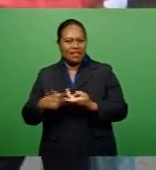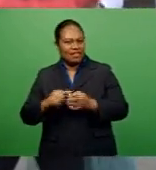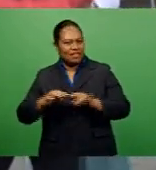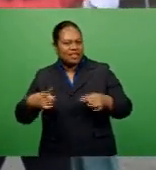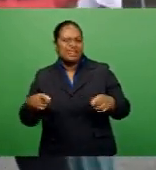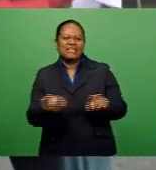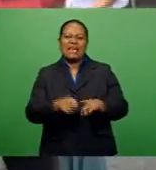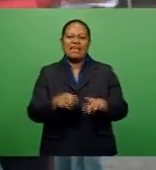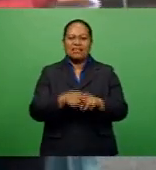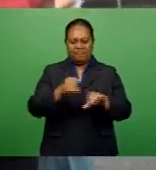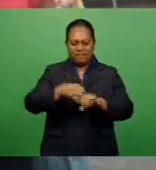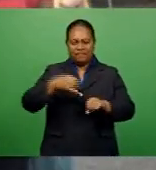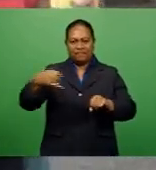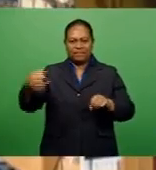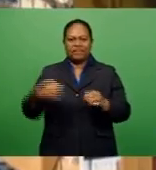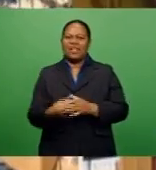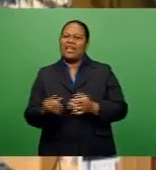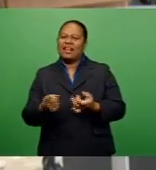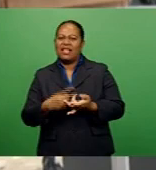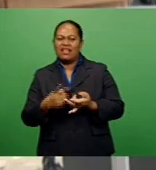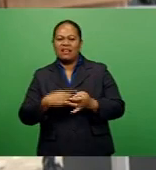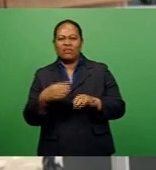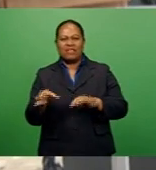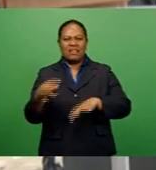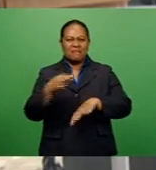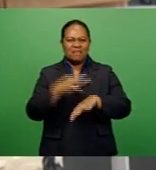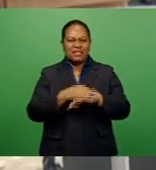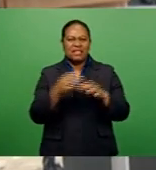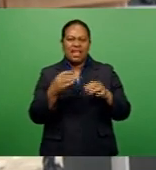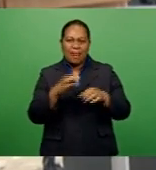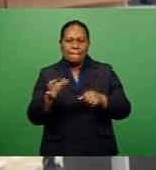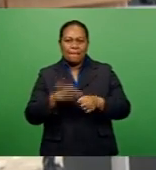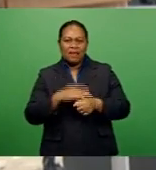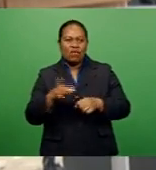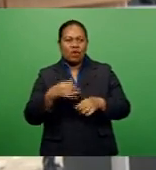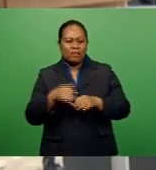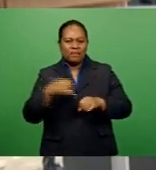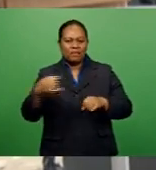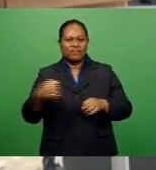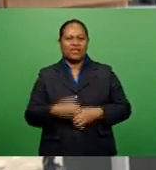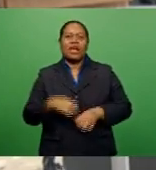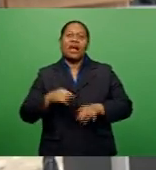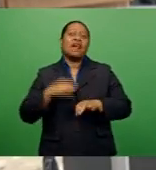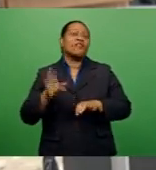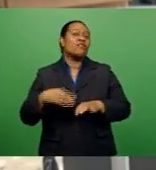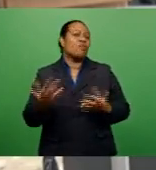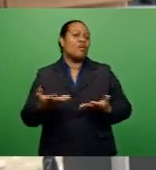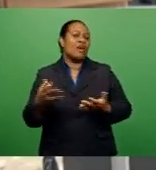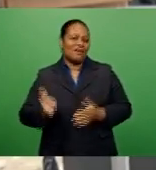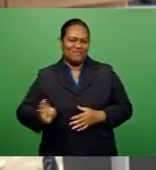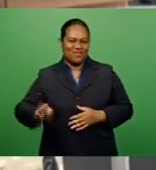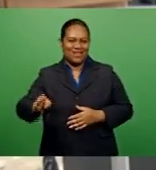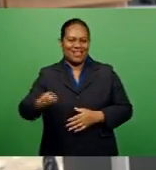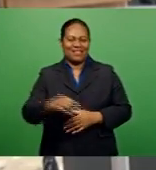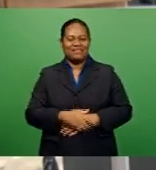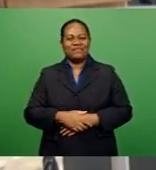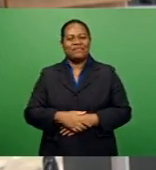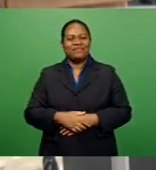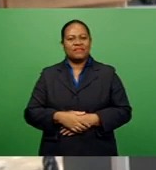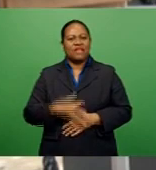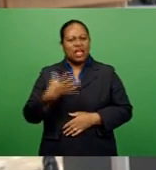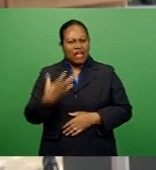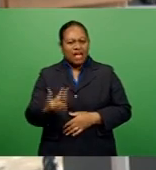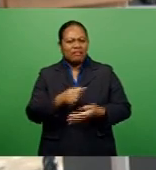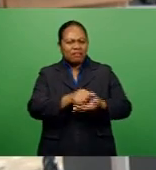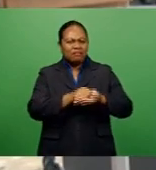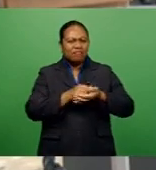honey sticks and beeswax. Honey comes all the way from Boa, and then we have a storage